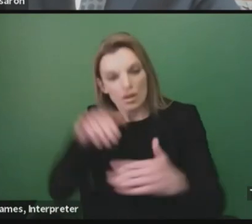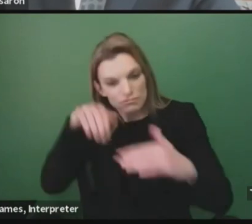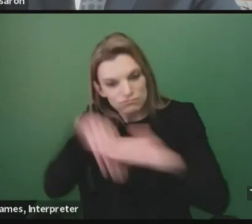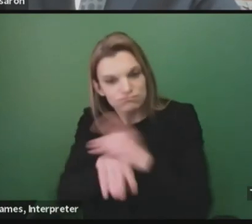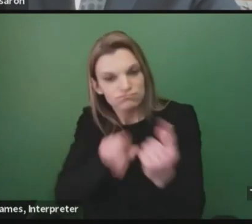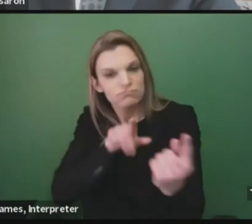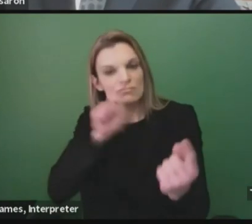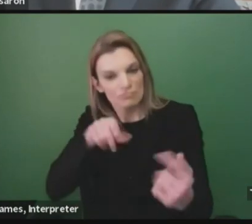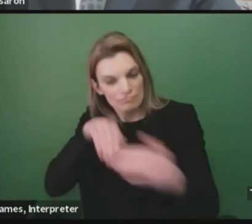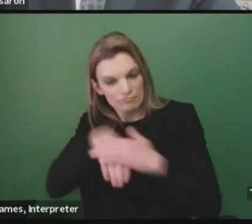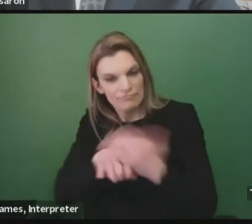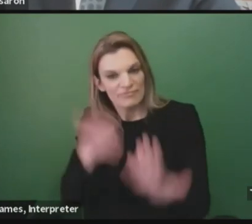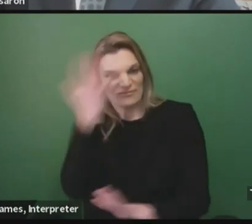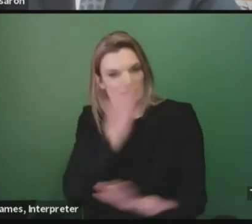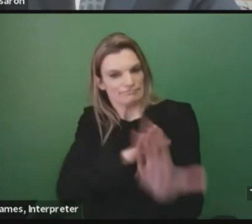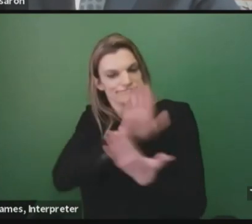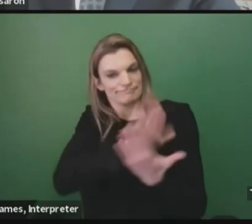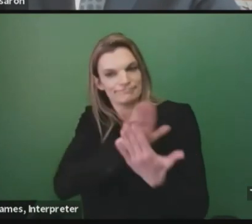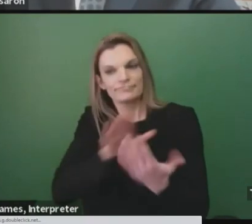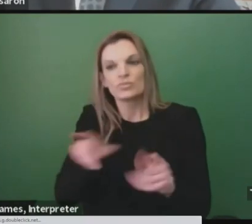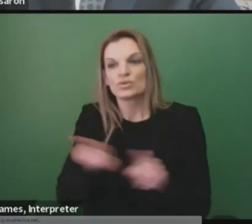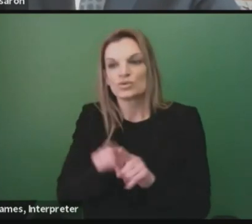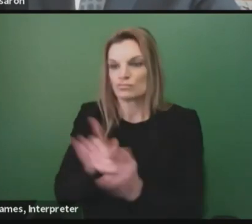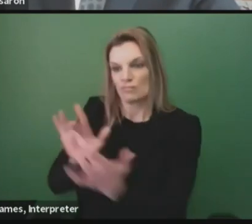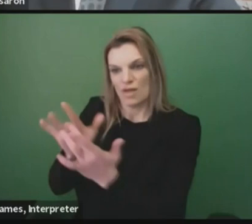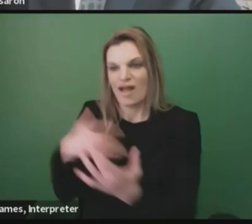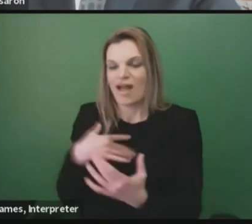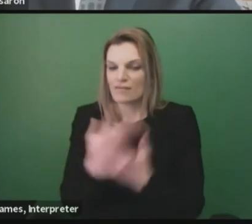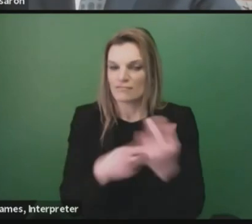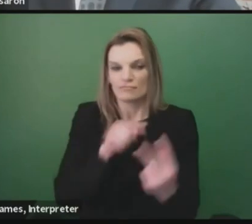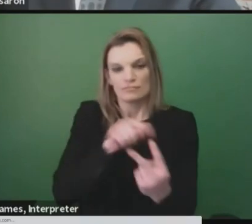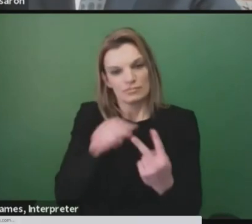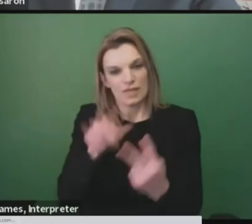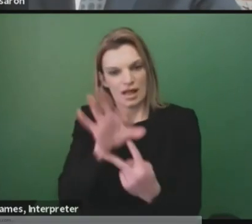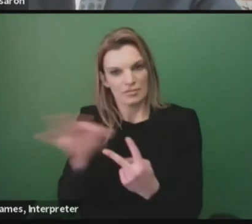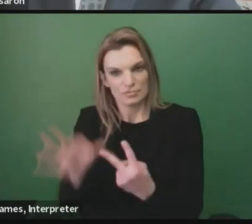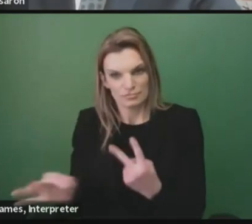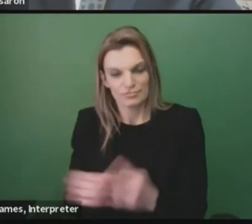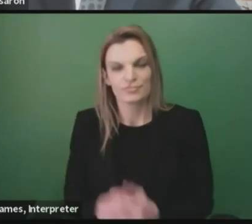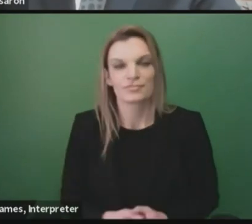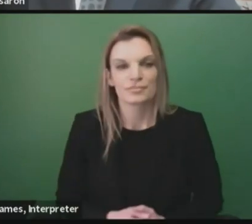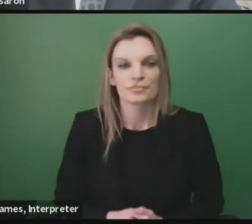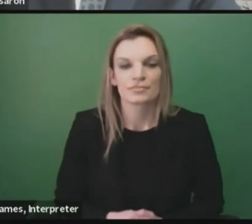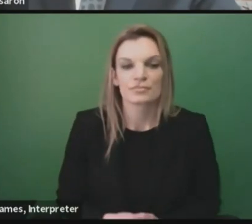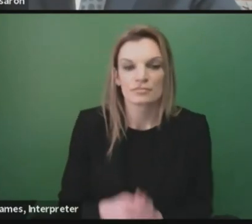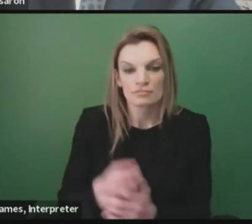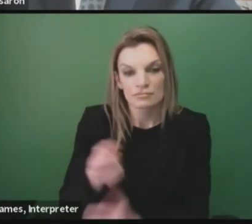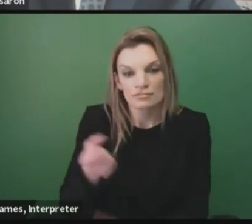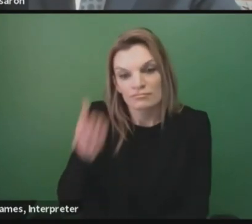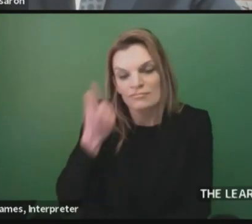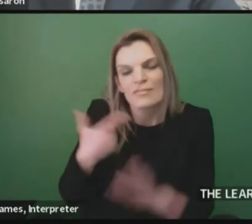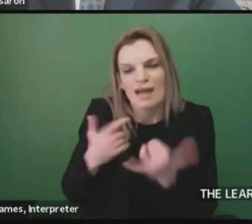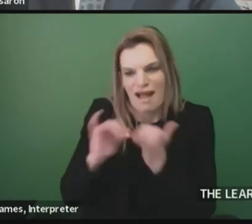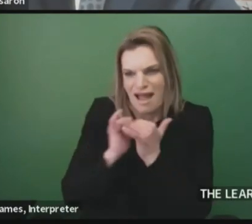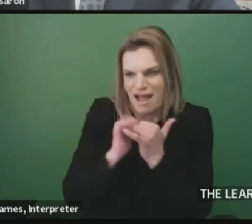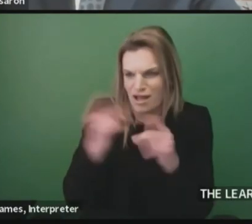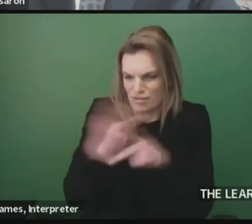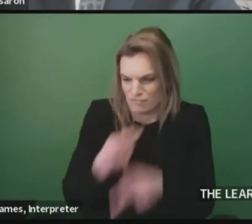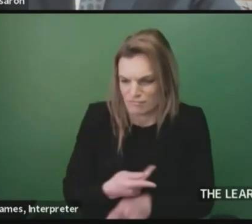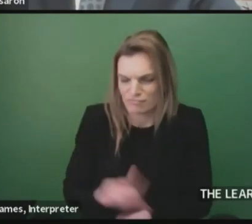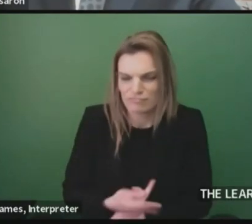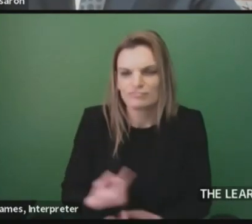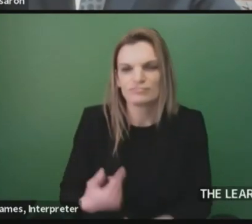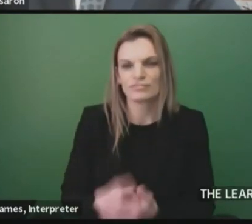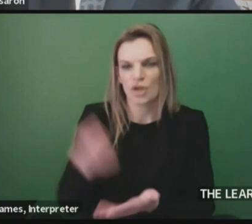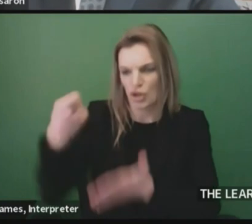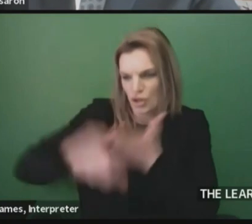occurred due to this pandemic. These one-time flexible dollars will be distributed through a formula that recognizes the